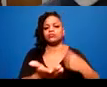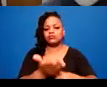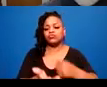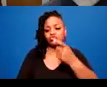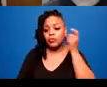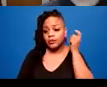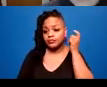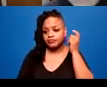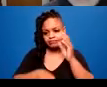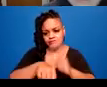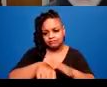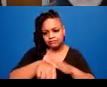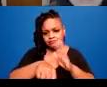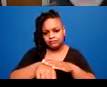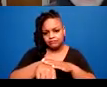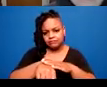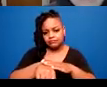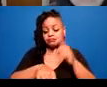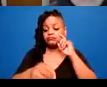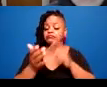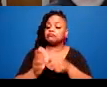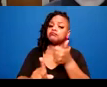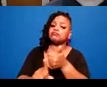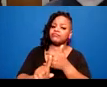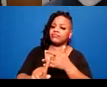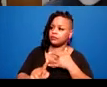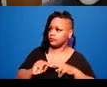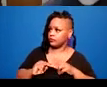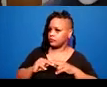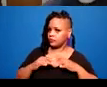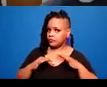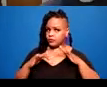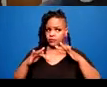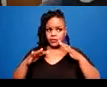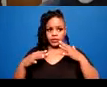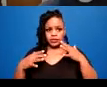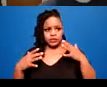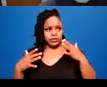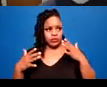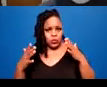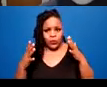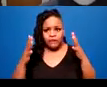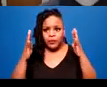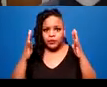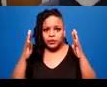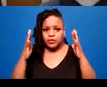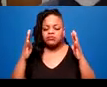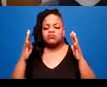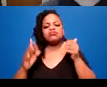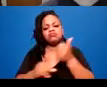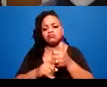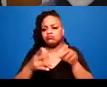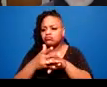yourself getting escalated or overwhelmed please take a break, reach out to someone, drink